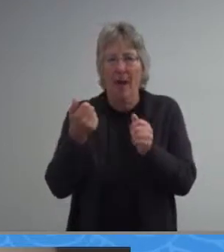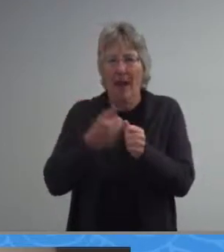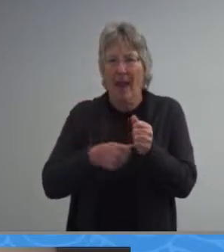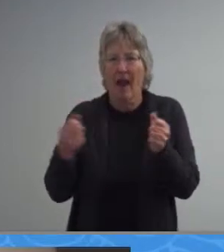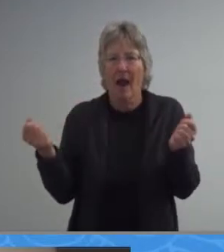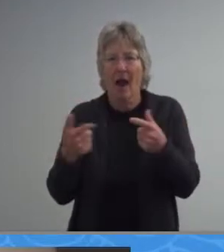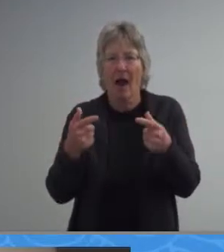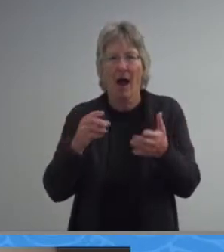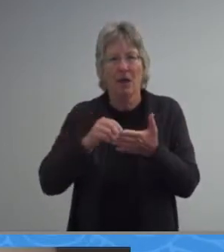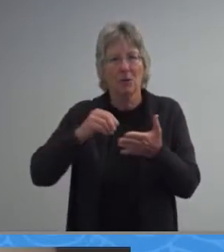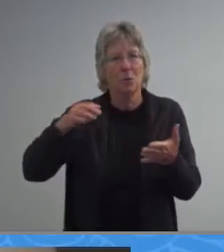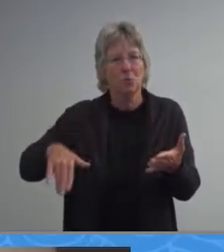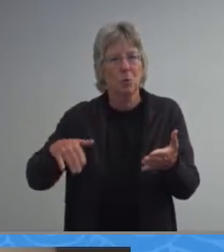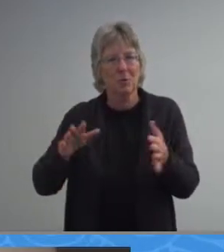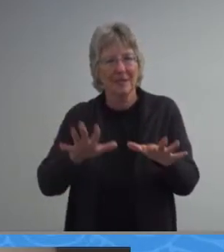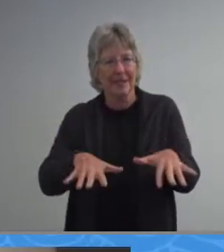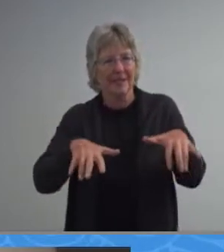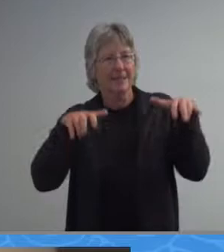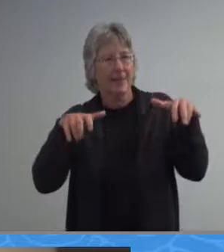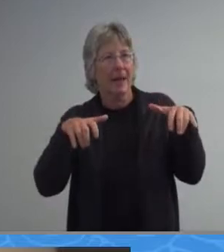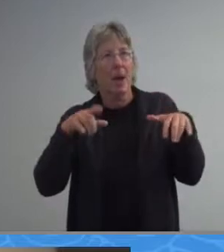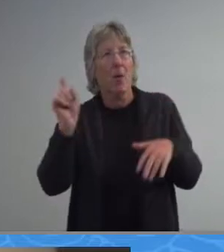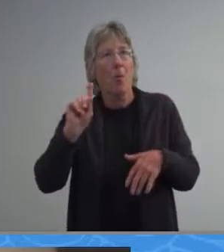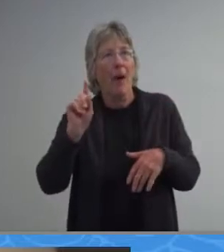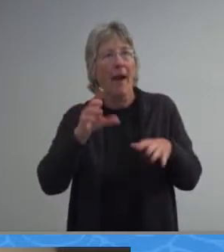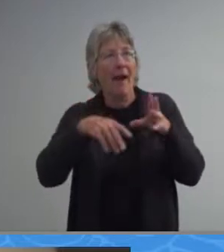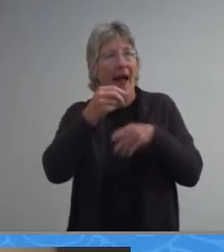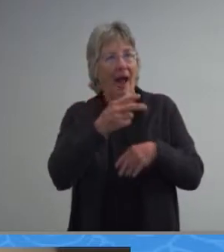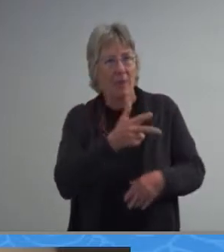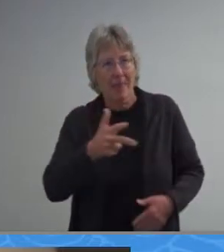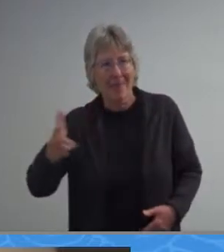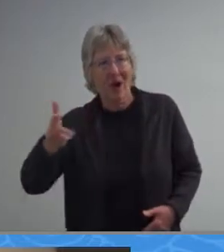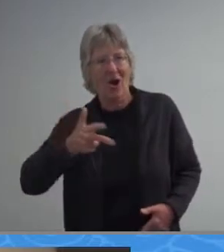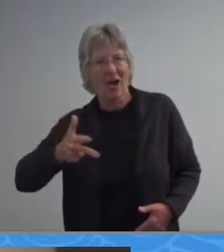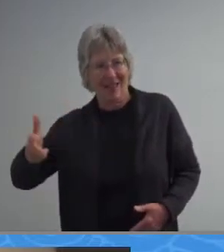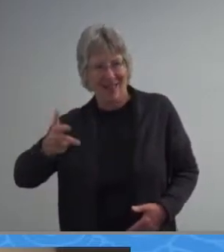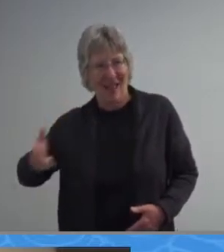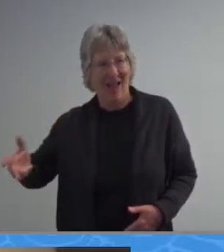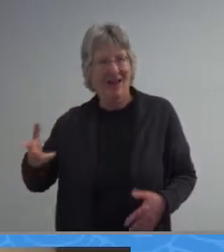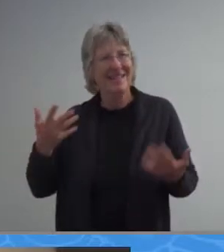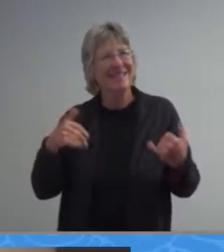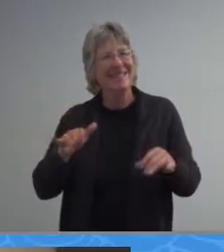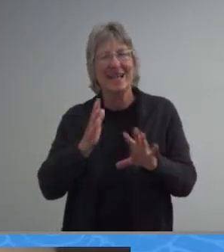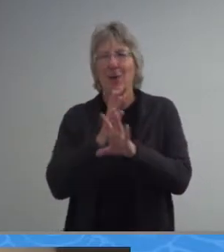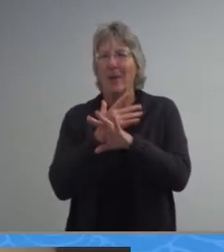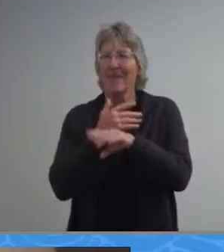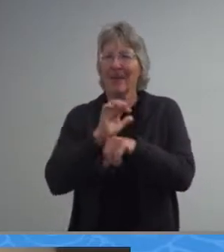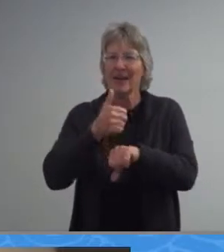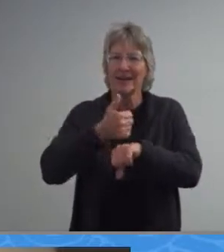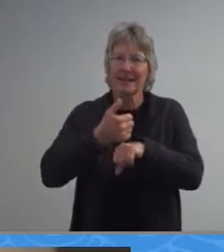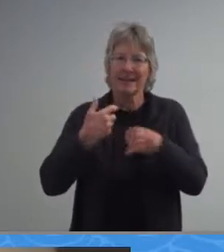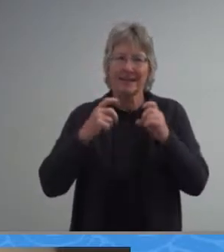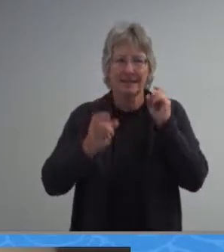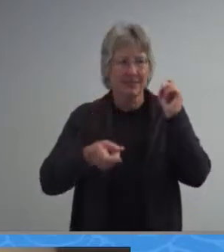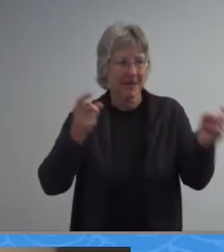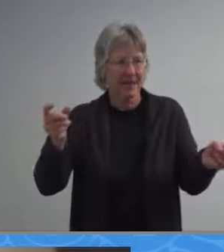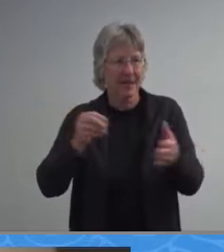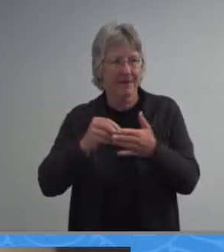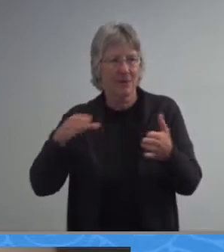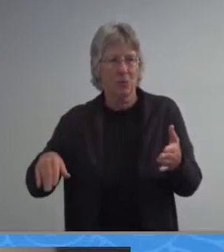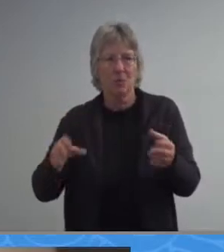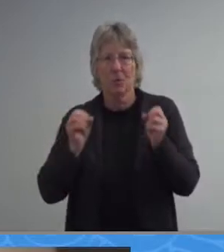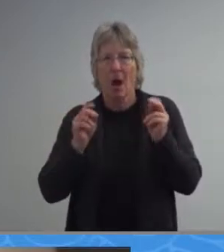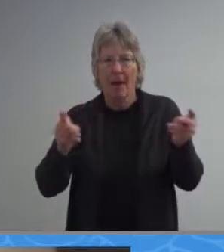in our parking lot which is aerated and despite the virtual setting we continue to provide our students with opportunities to serve the